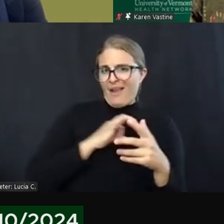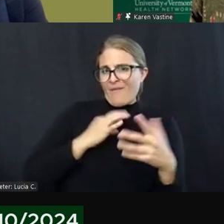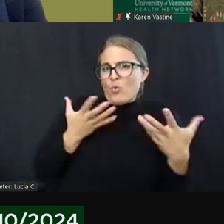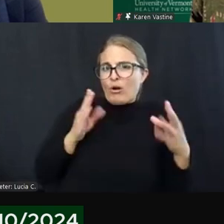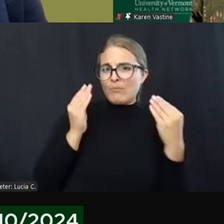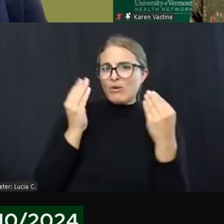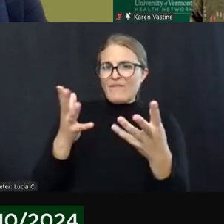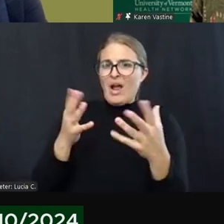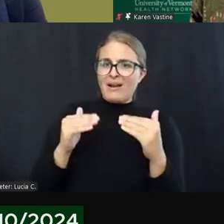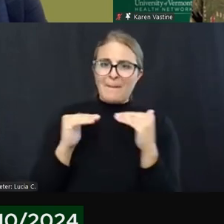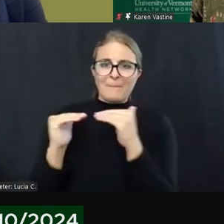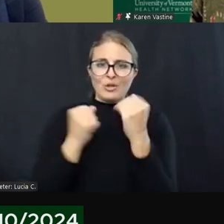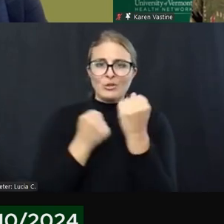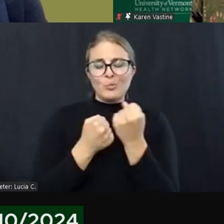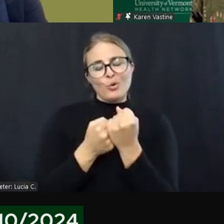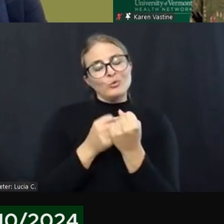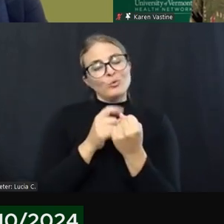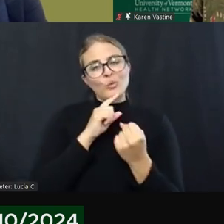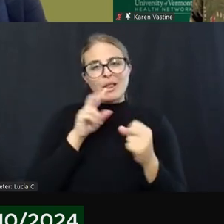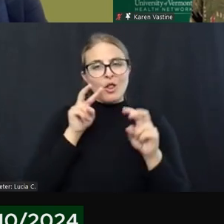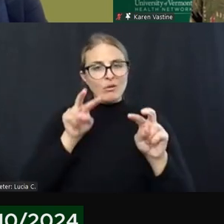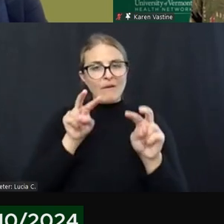we're really excited about that as well.